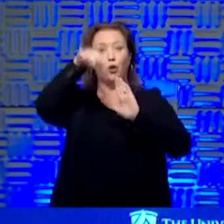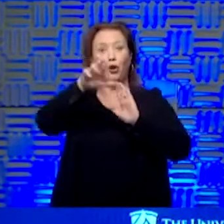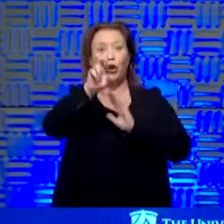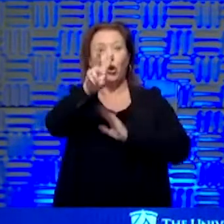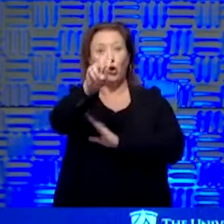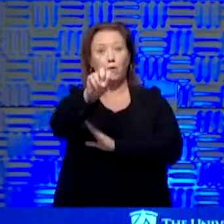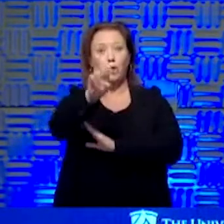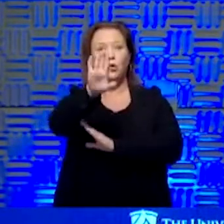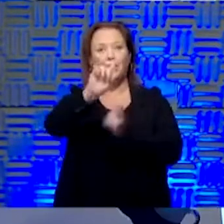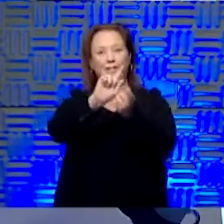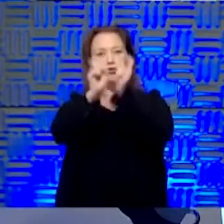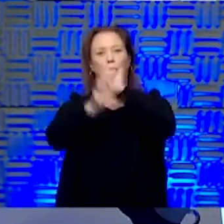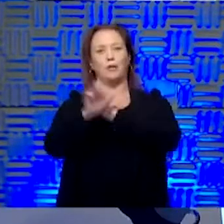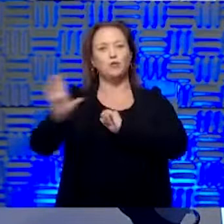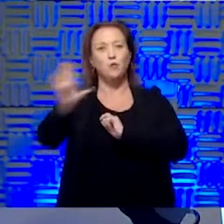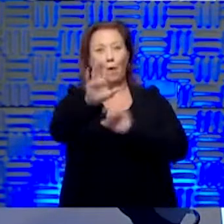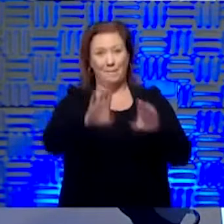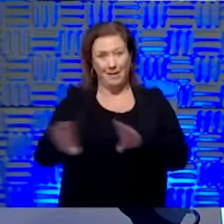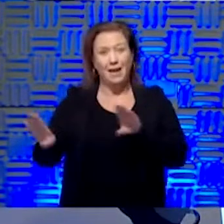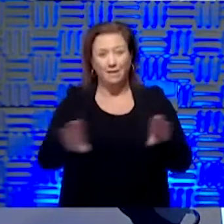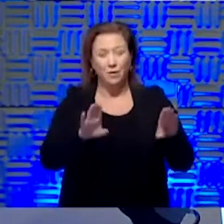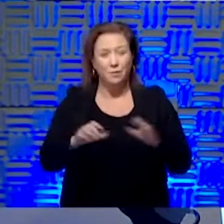behavior. Next question.